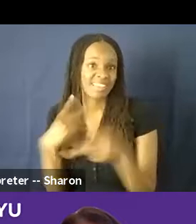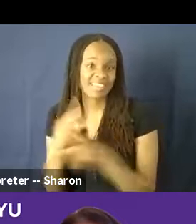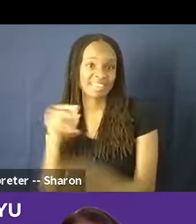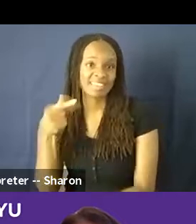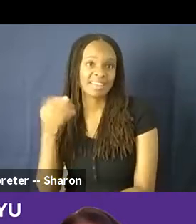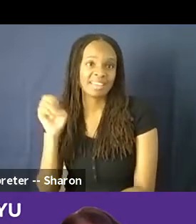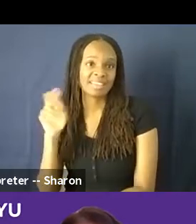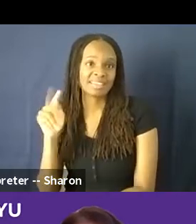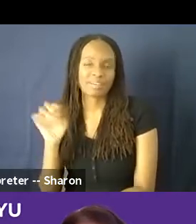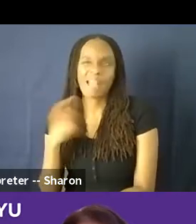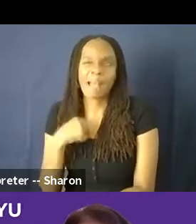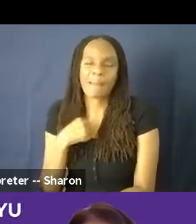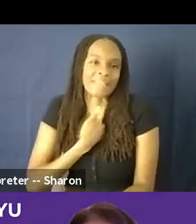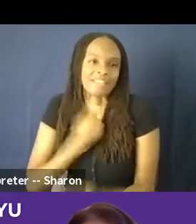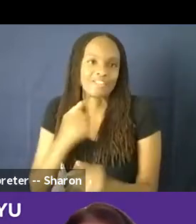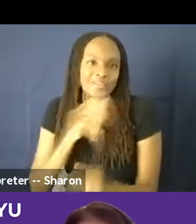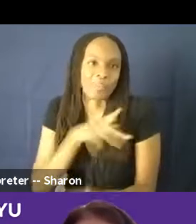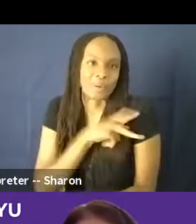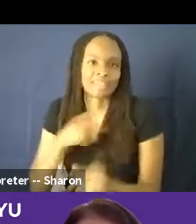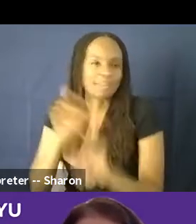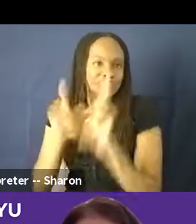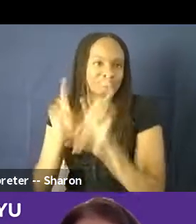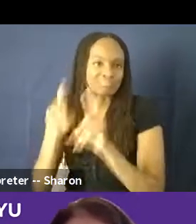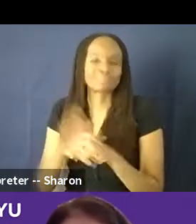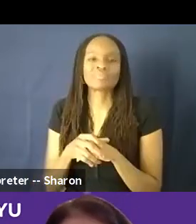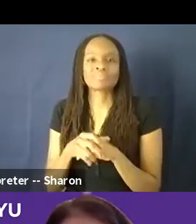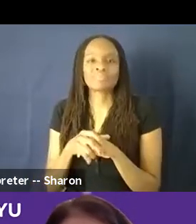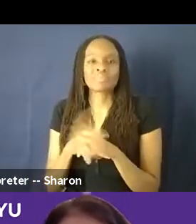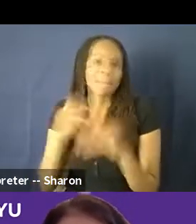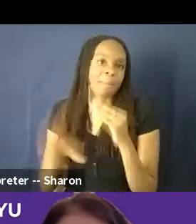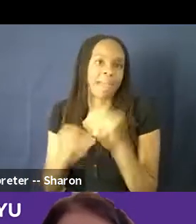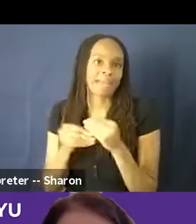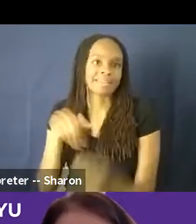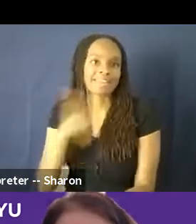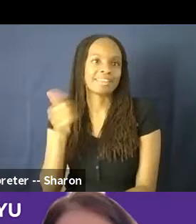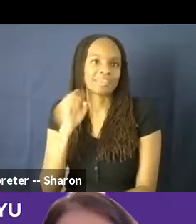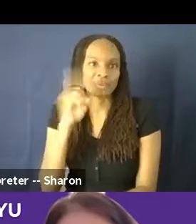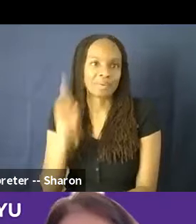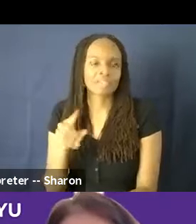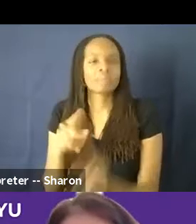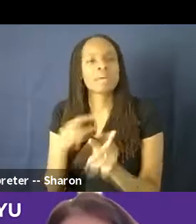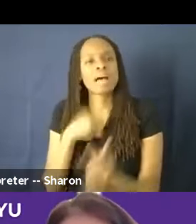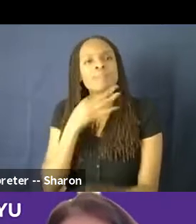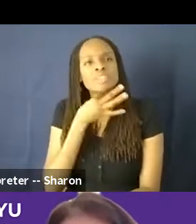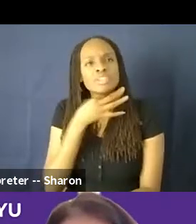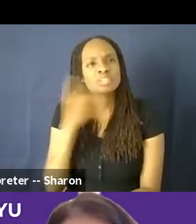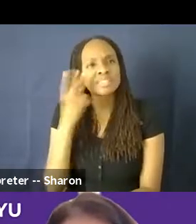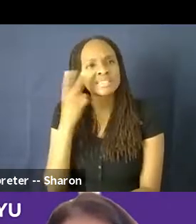question really, an additional question, but I'd be curious to see what genres